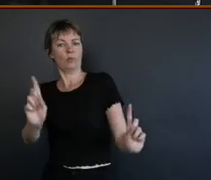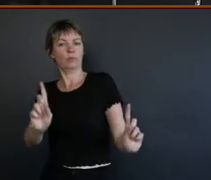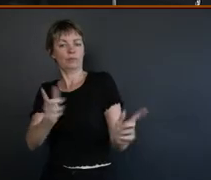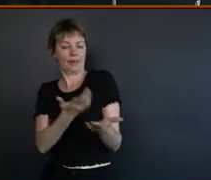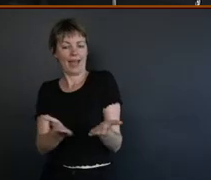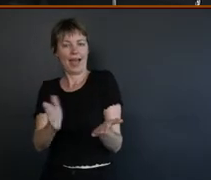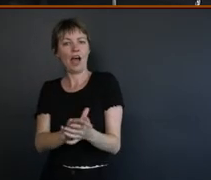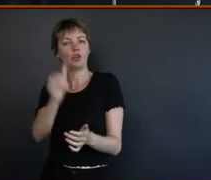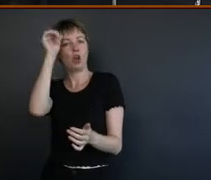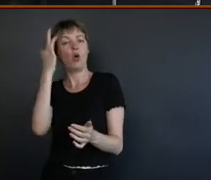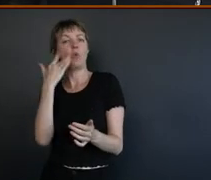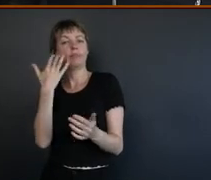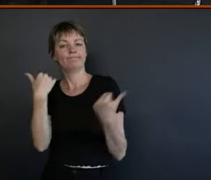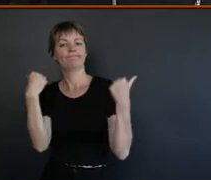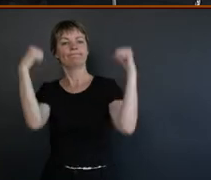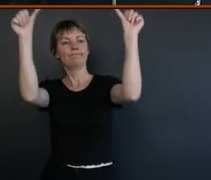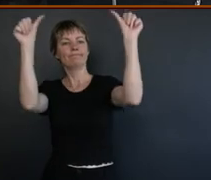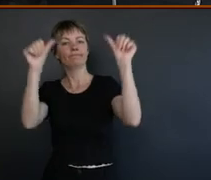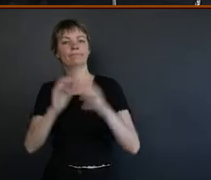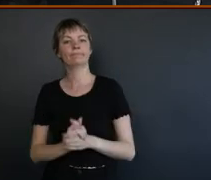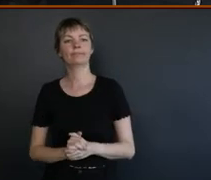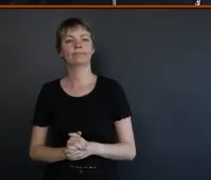So I'll start with the hardest question first.